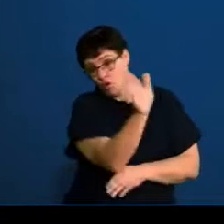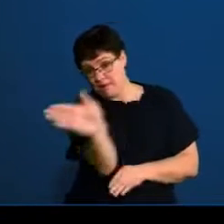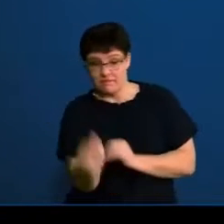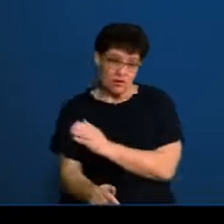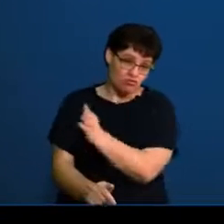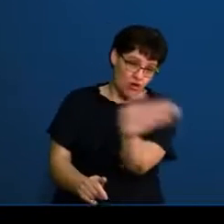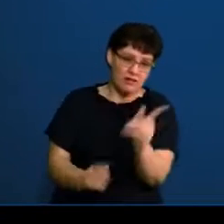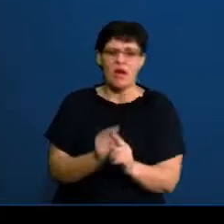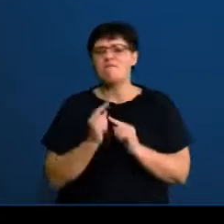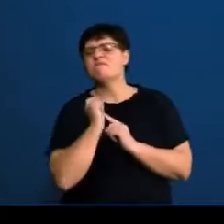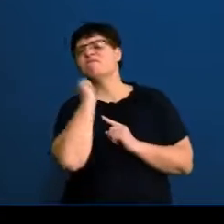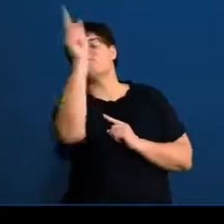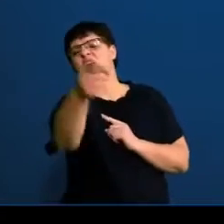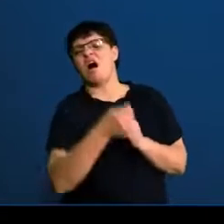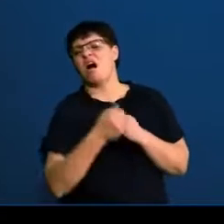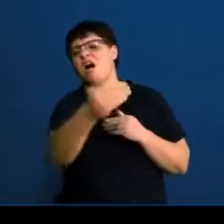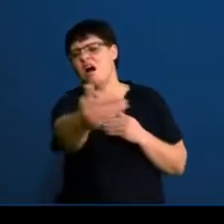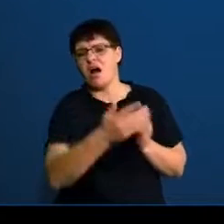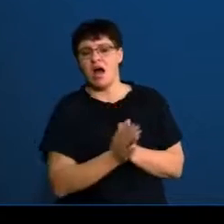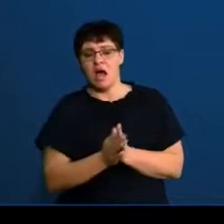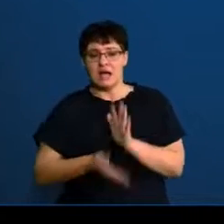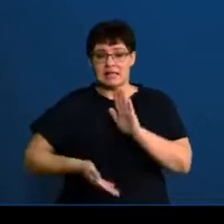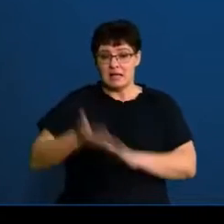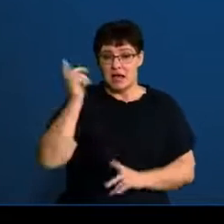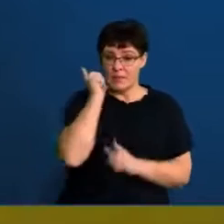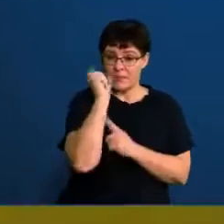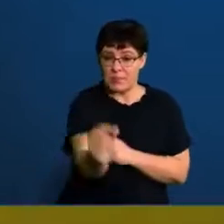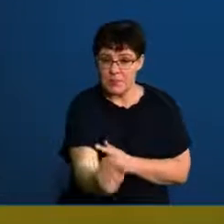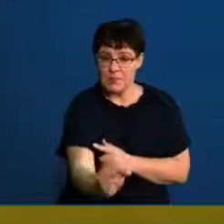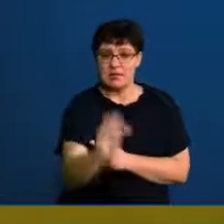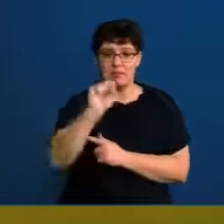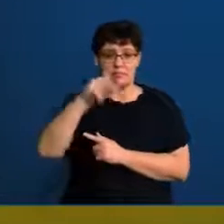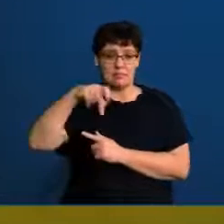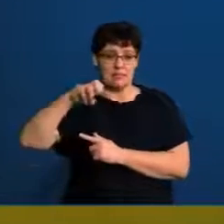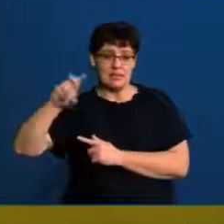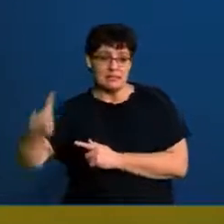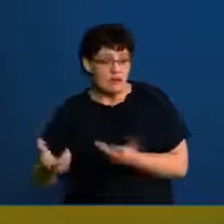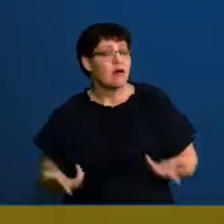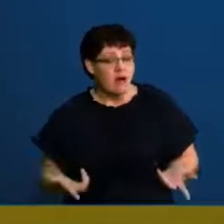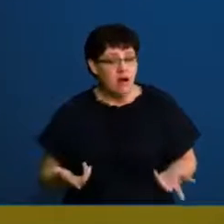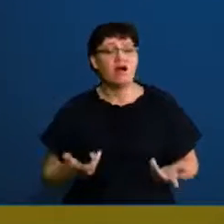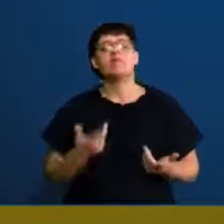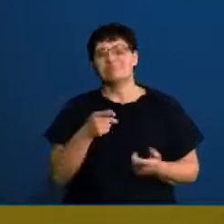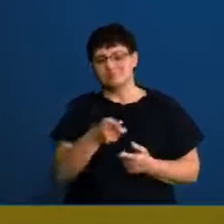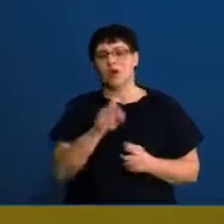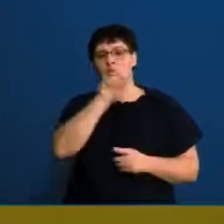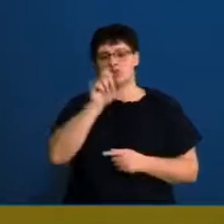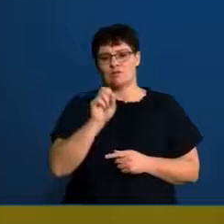distance, speed is a very good one. So these are all things that come into question four.